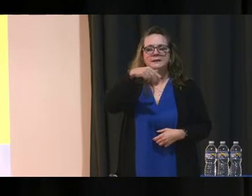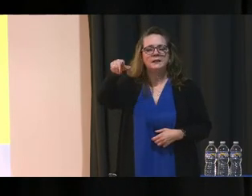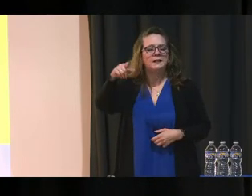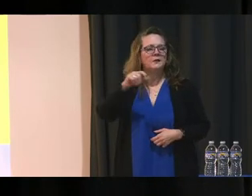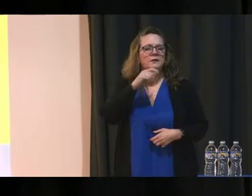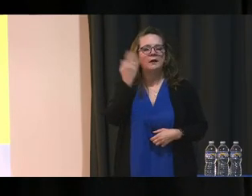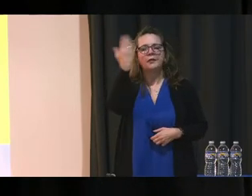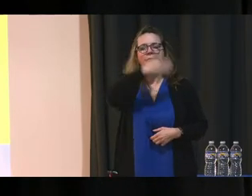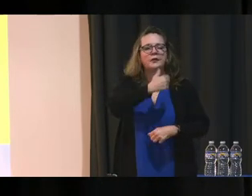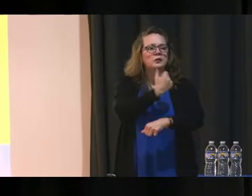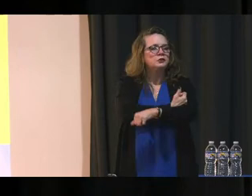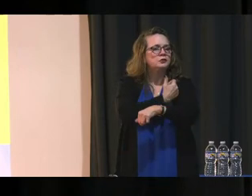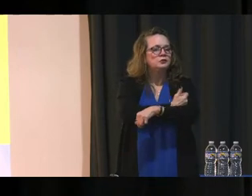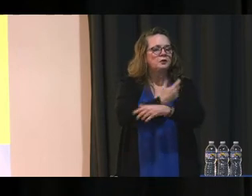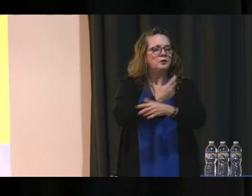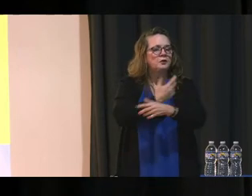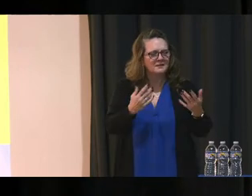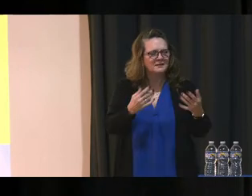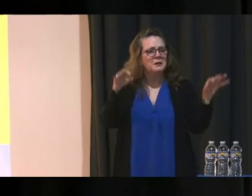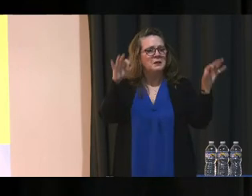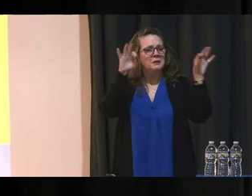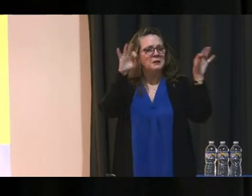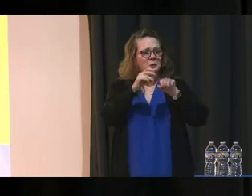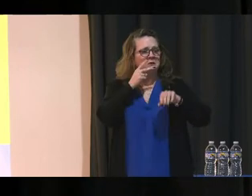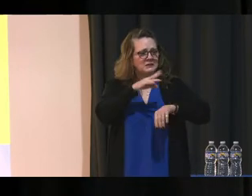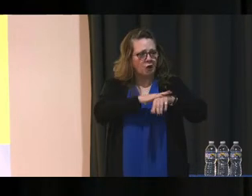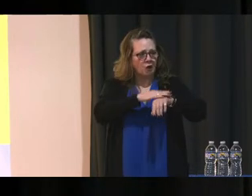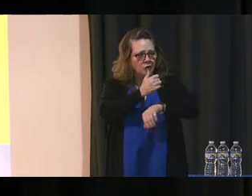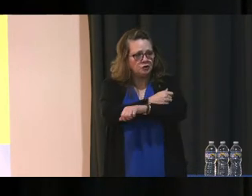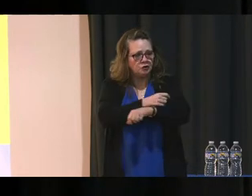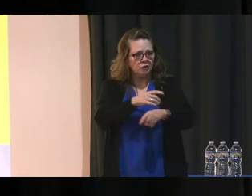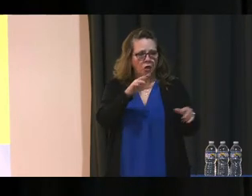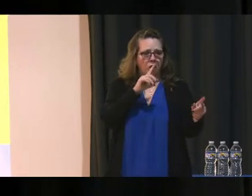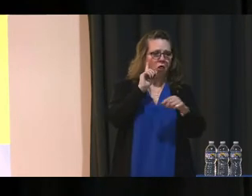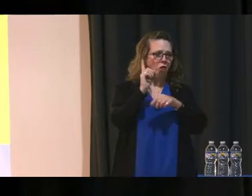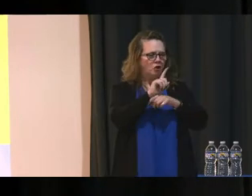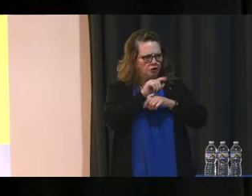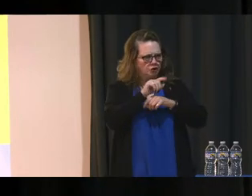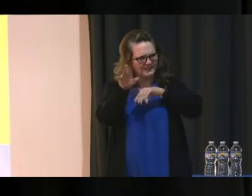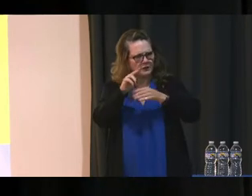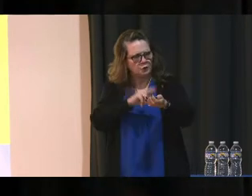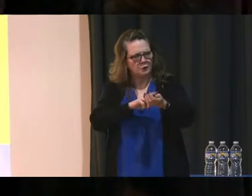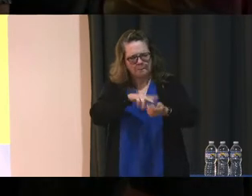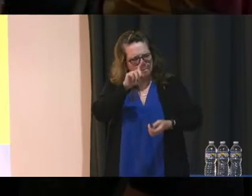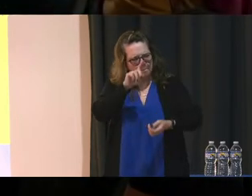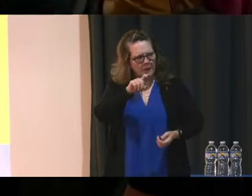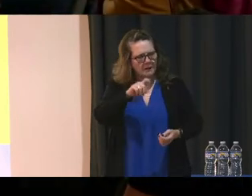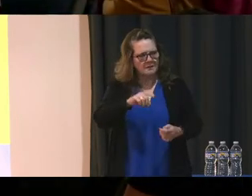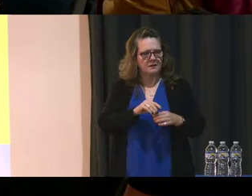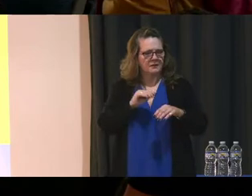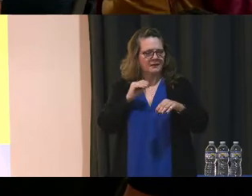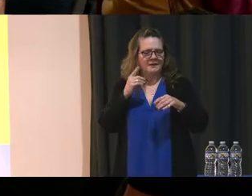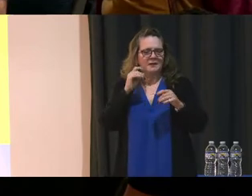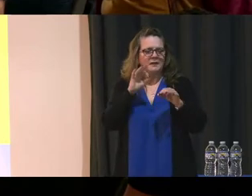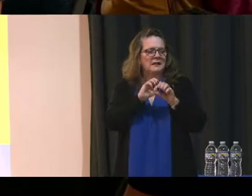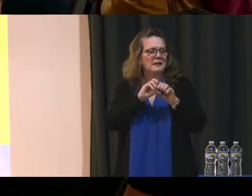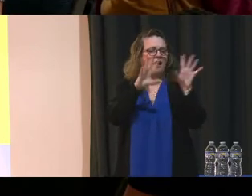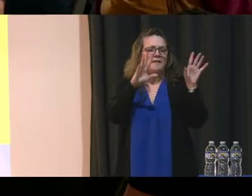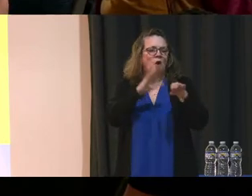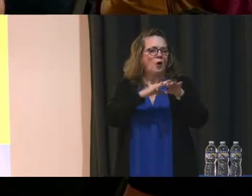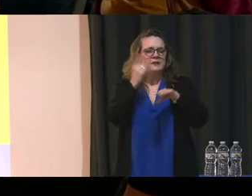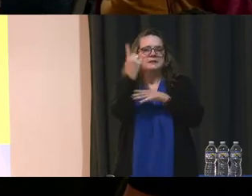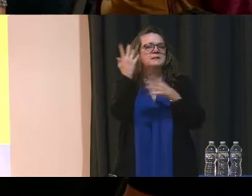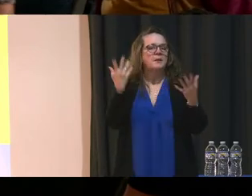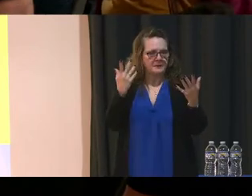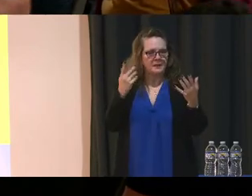should be sent to the nurse and ask the parents to pick them up and run a test because they're under the influence on something. So, they need to